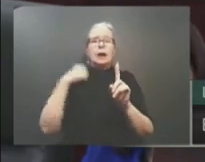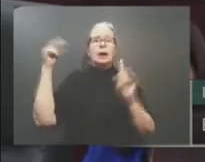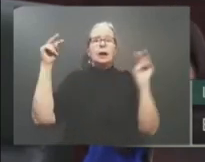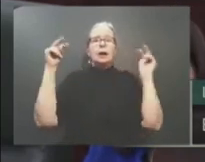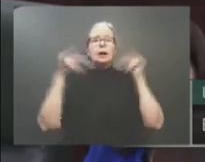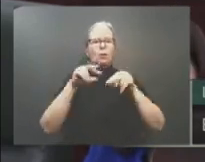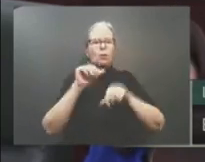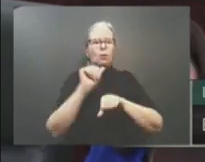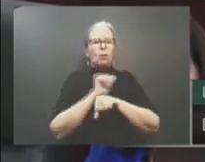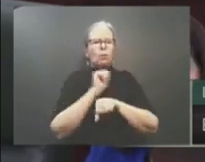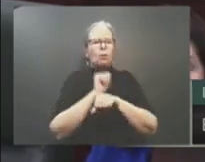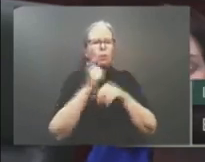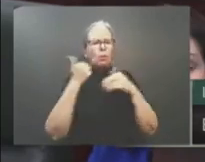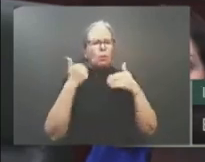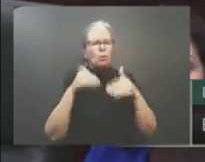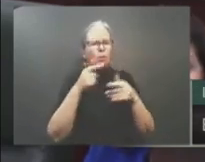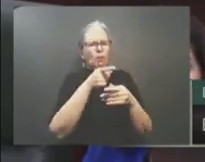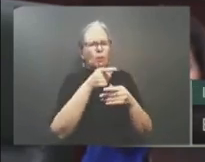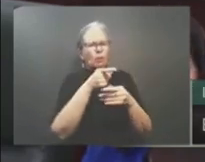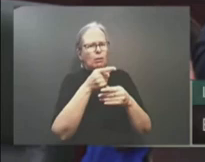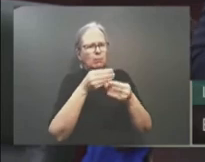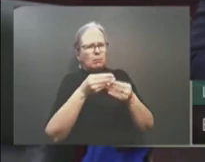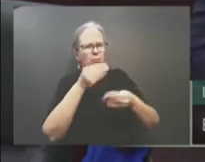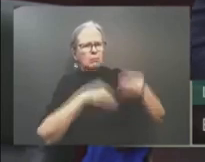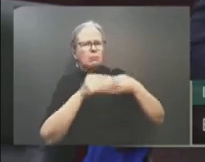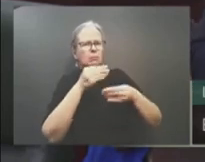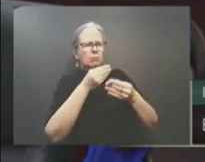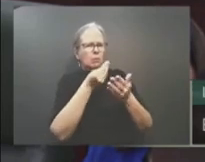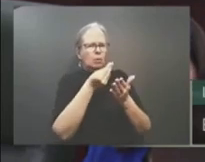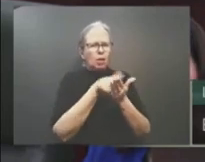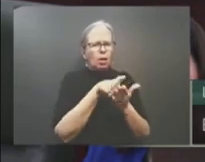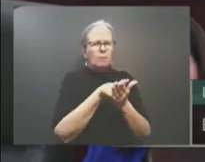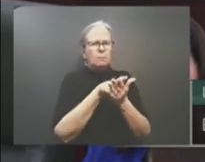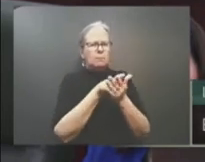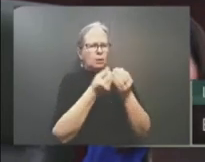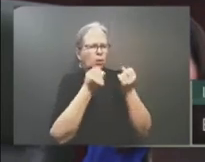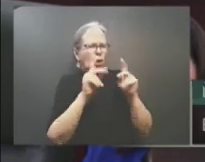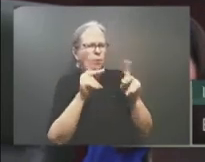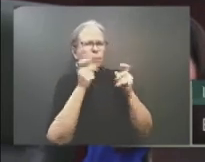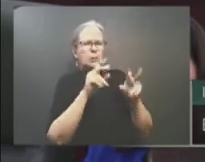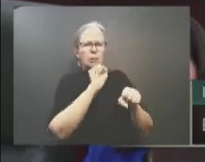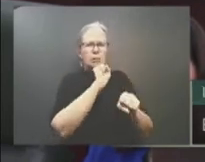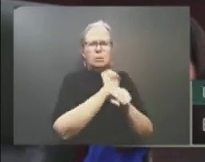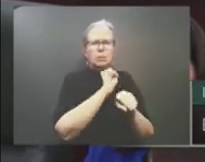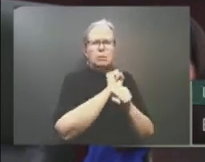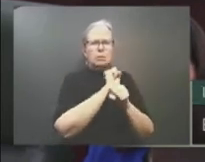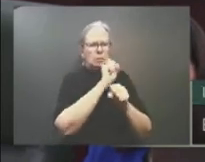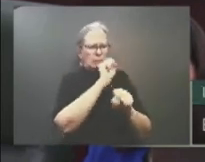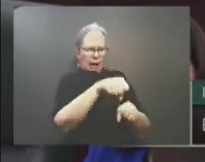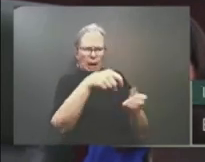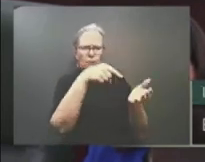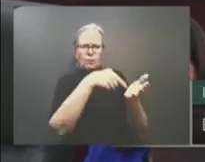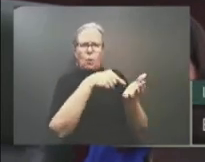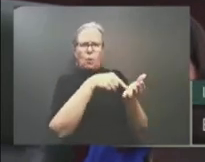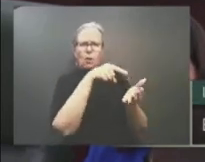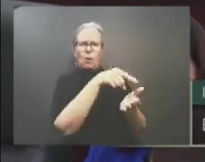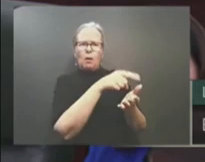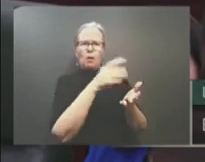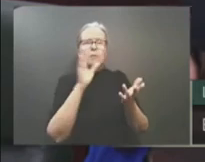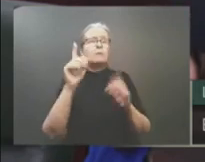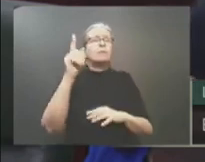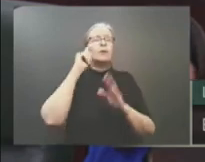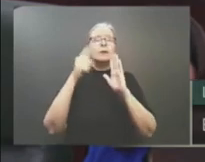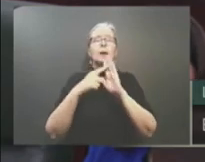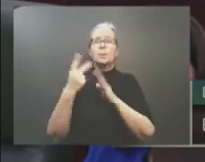opportunities we offer. Like the story of Nick and Jessica, two young professionals, one from Edmonton, one from Vancouver,